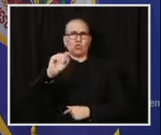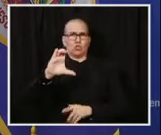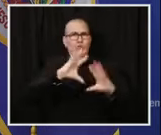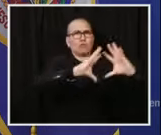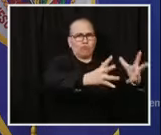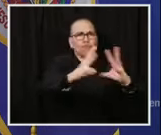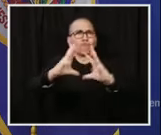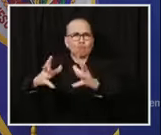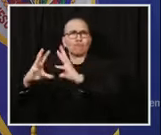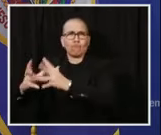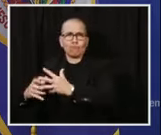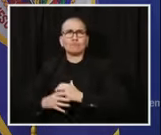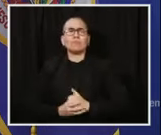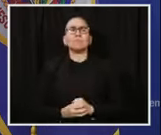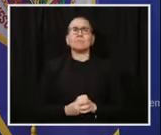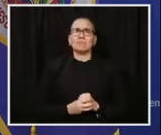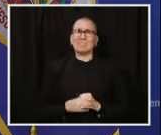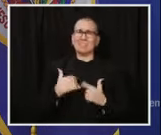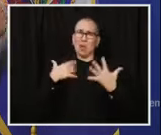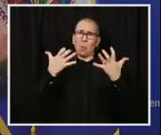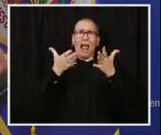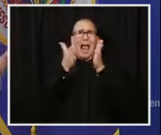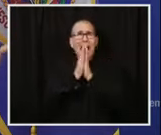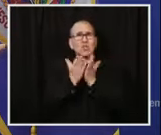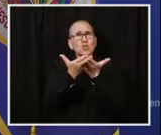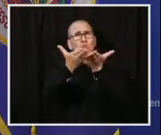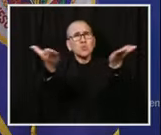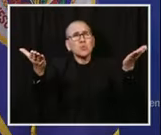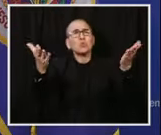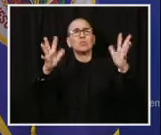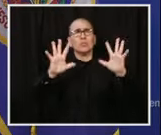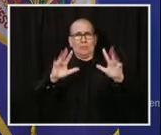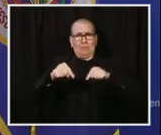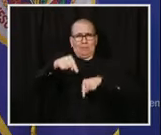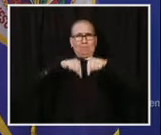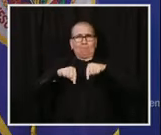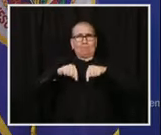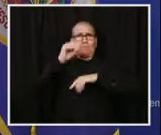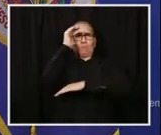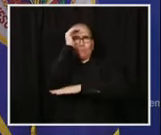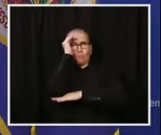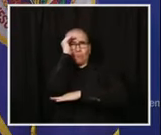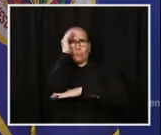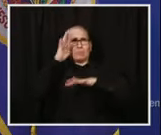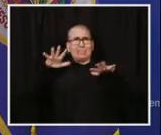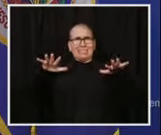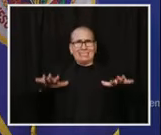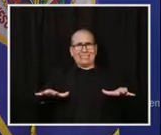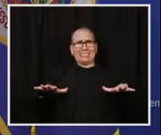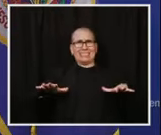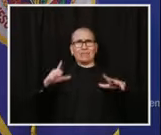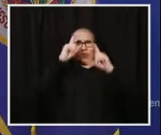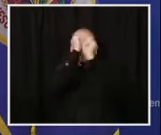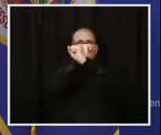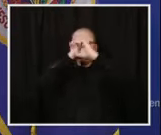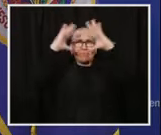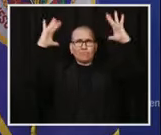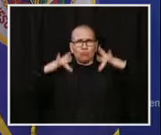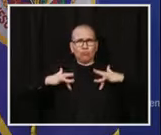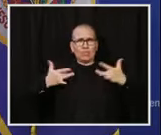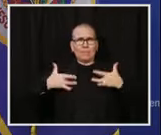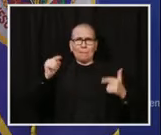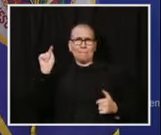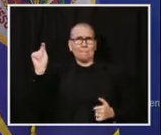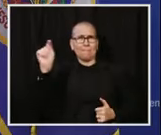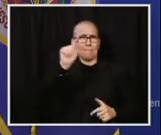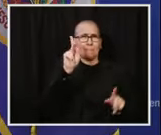easier on police, firefighters, and EMTs. I've asked you to help make it easier on frontline nurses and doctors in the emergency room. Today I'm asking you, Minnesota,